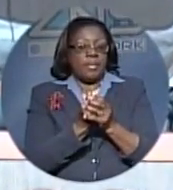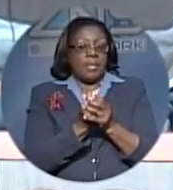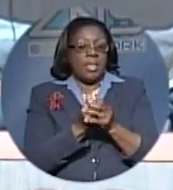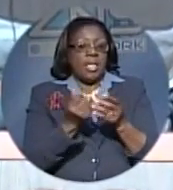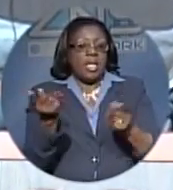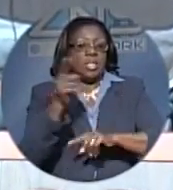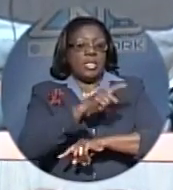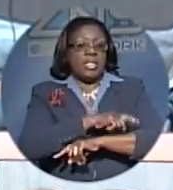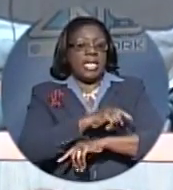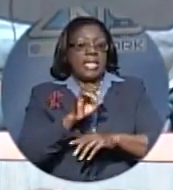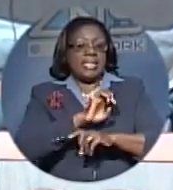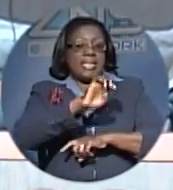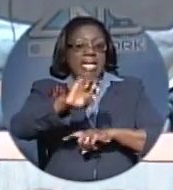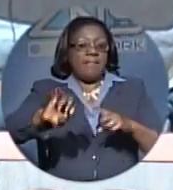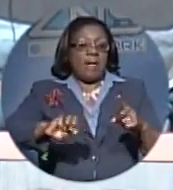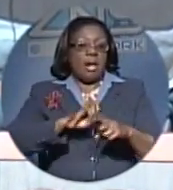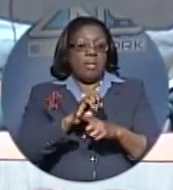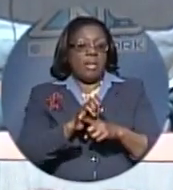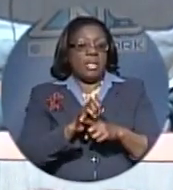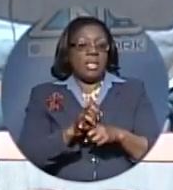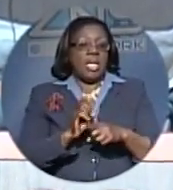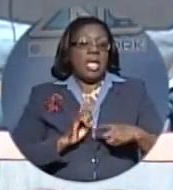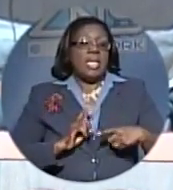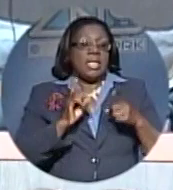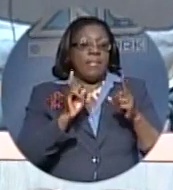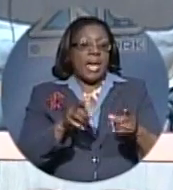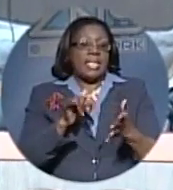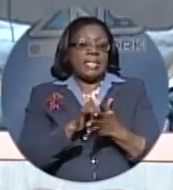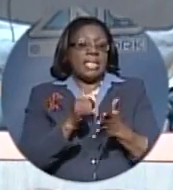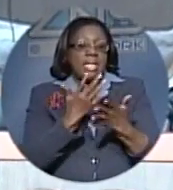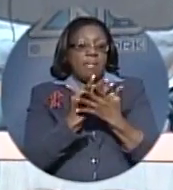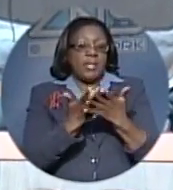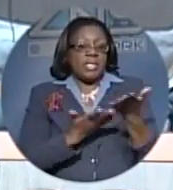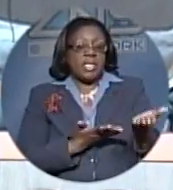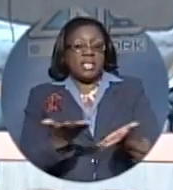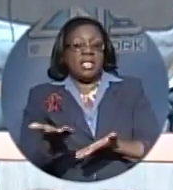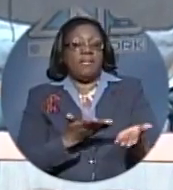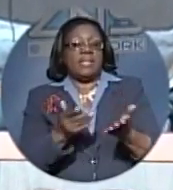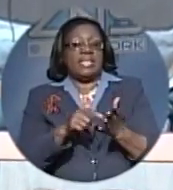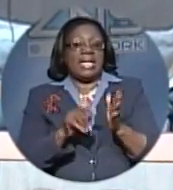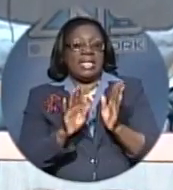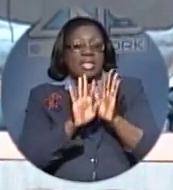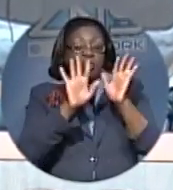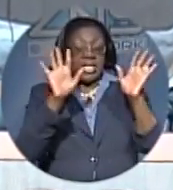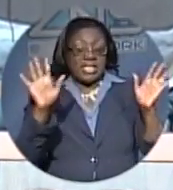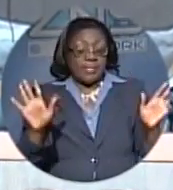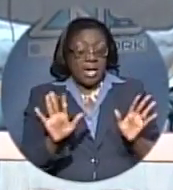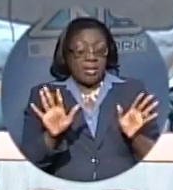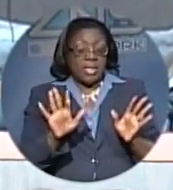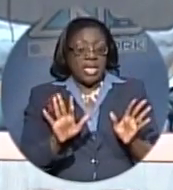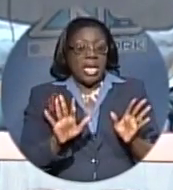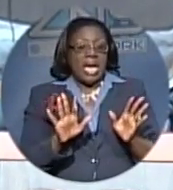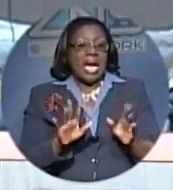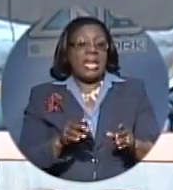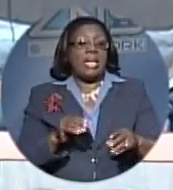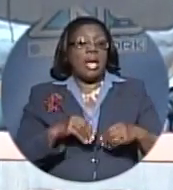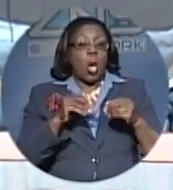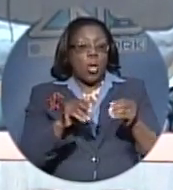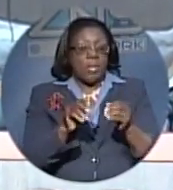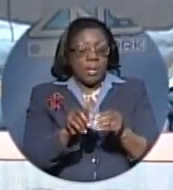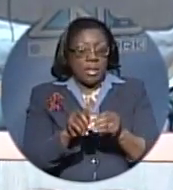Today's environment demands a prison service that is transparent and accountable.